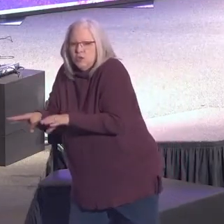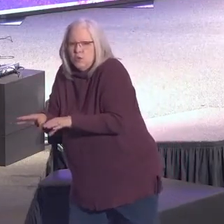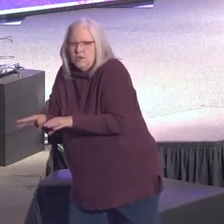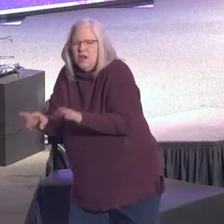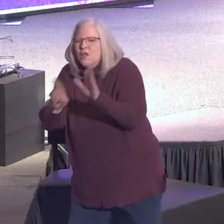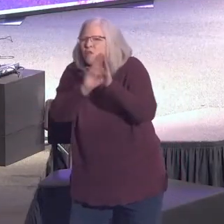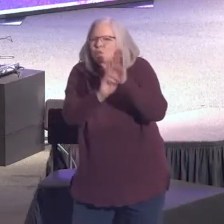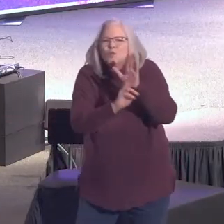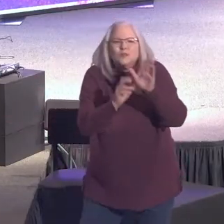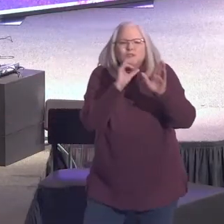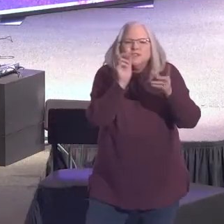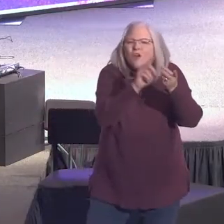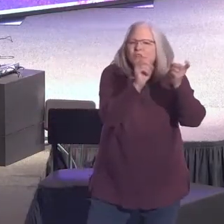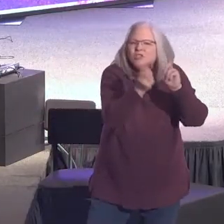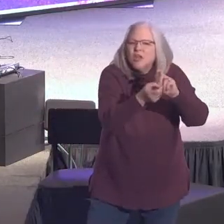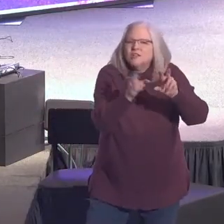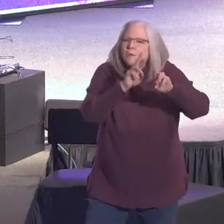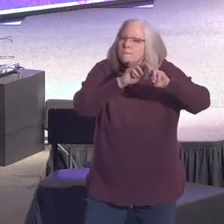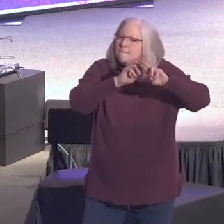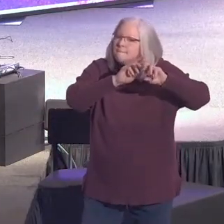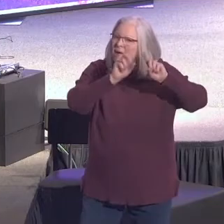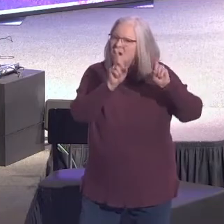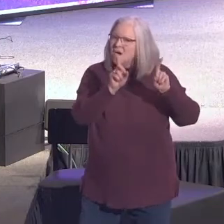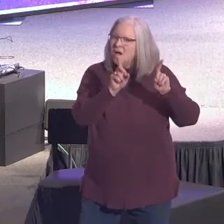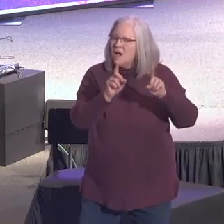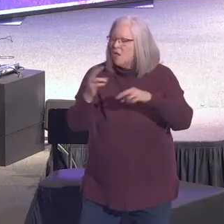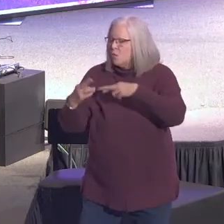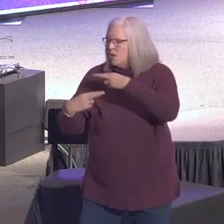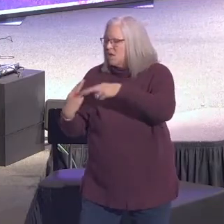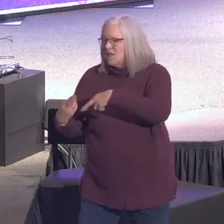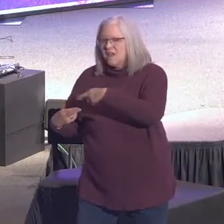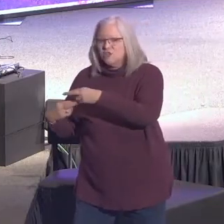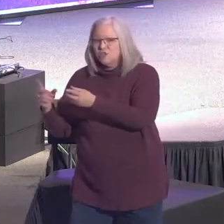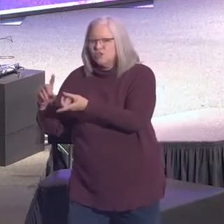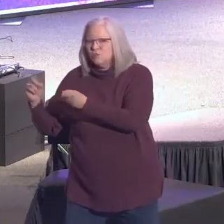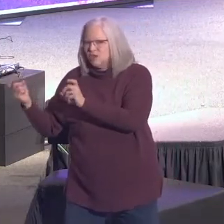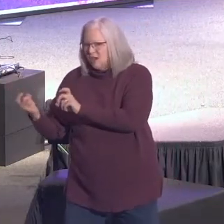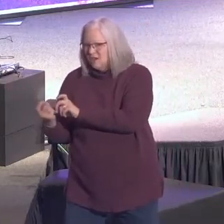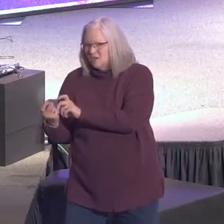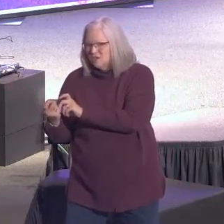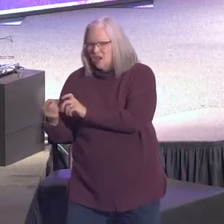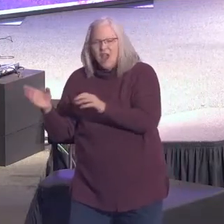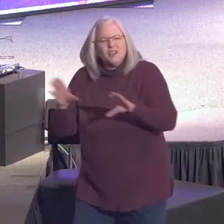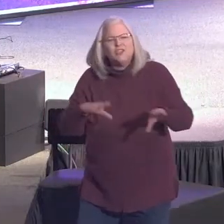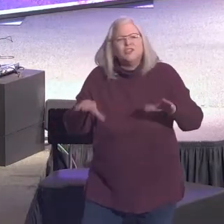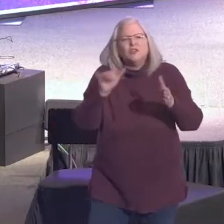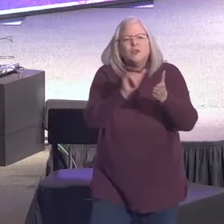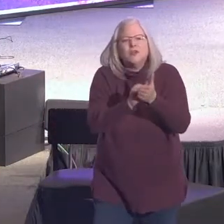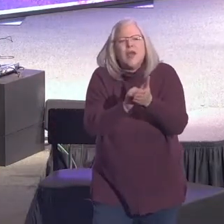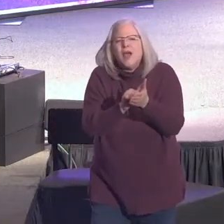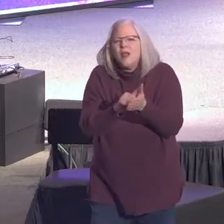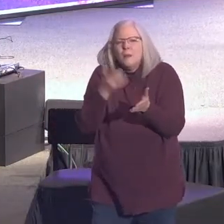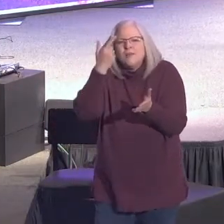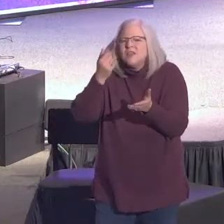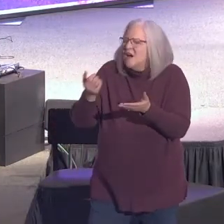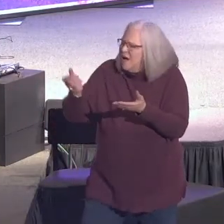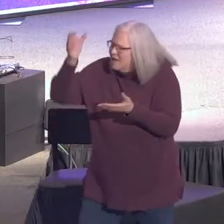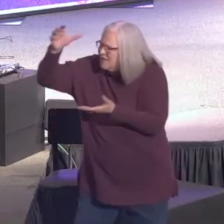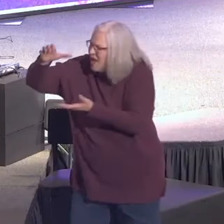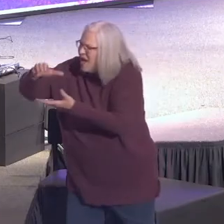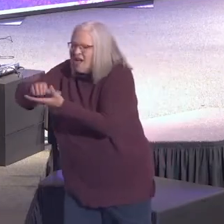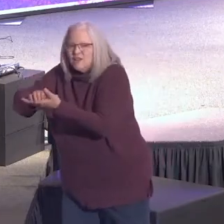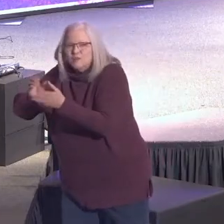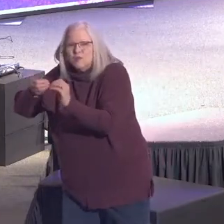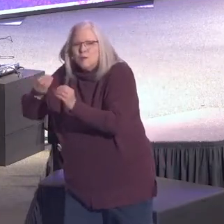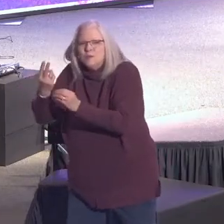didn't change, but the relationship changed. And she's doing it because he loves her and she